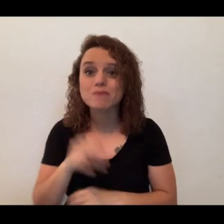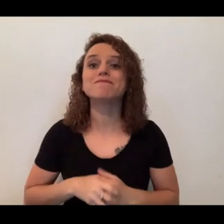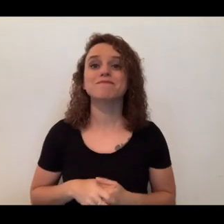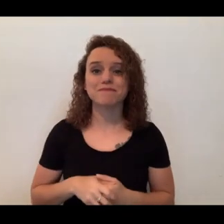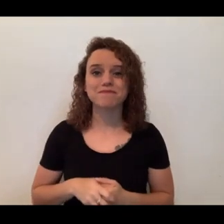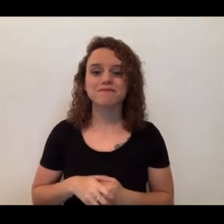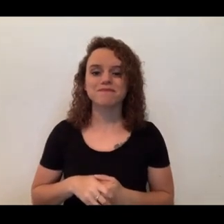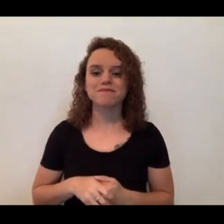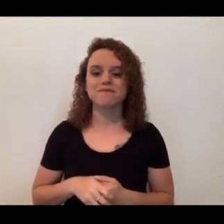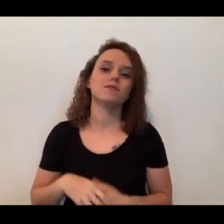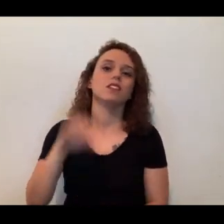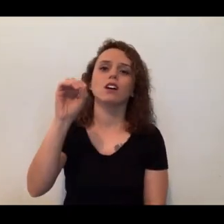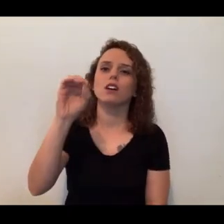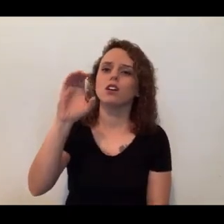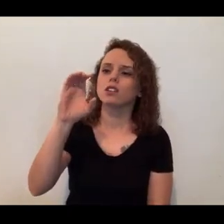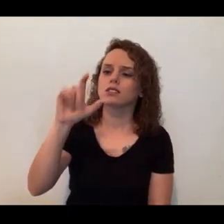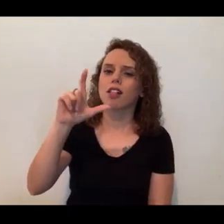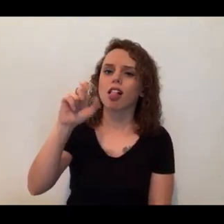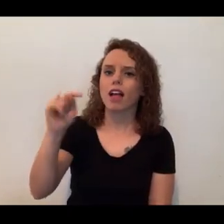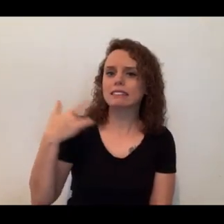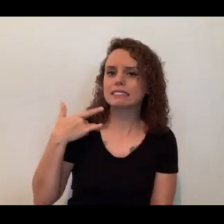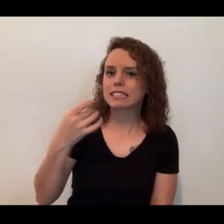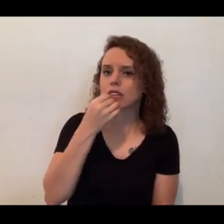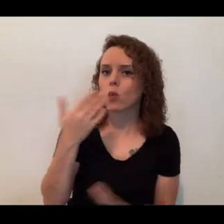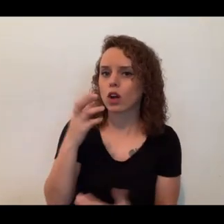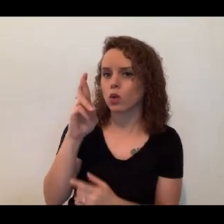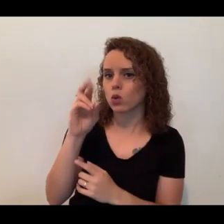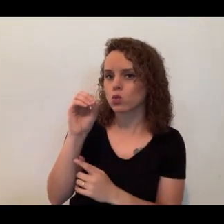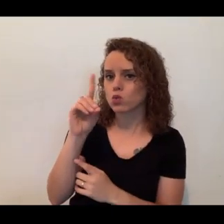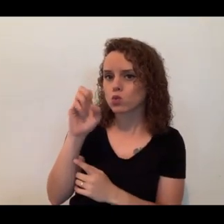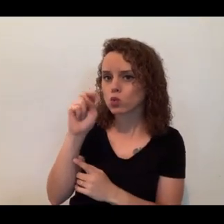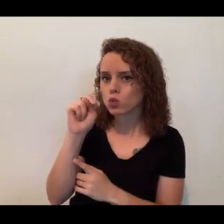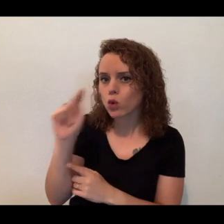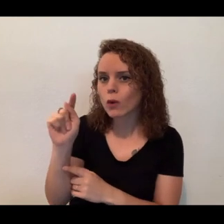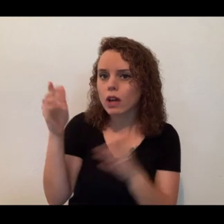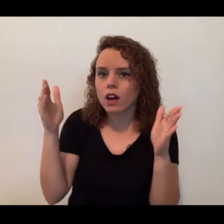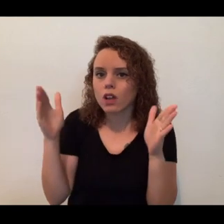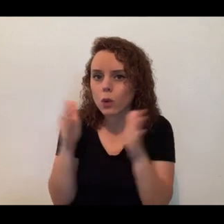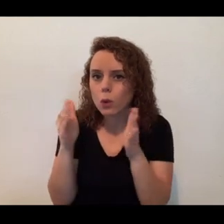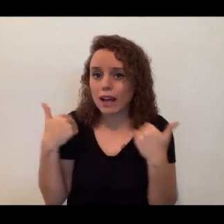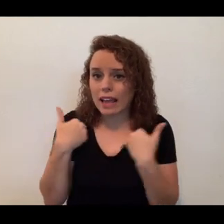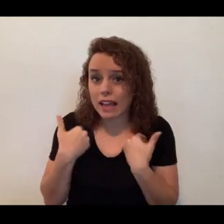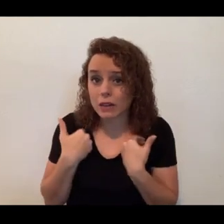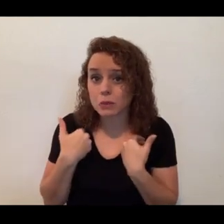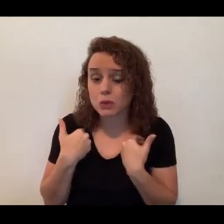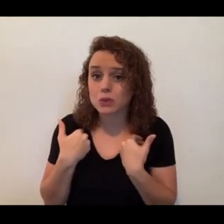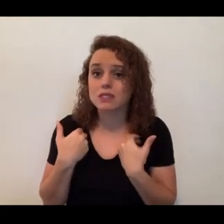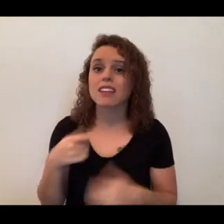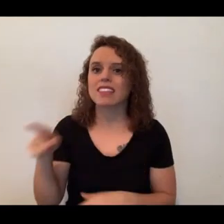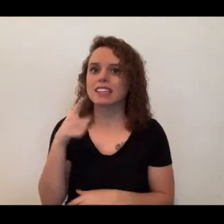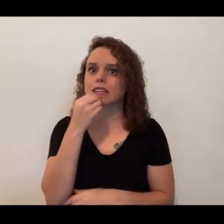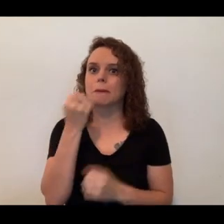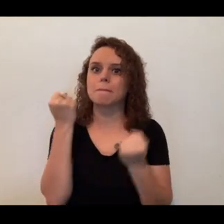ocelots eat primarily rodents or small mammals. But they're not very picky eaters at all. In fact, they've been seen